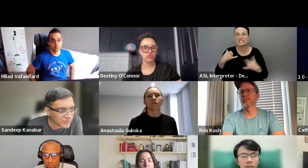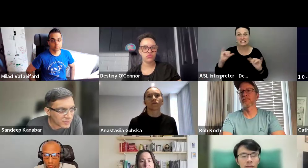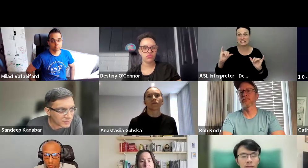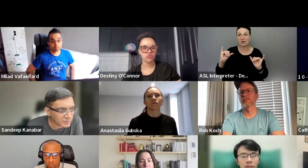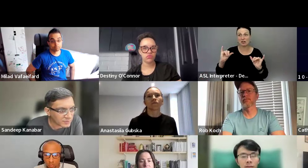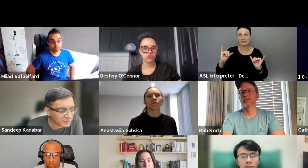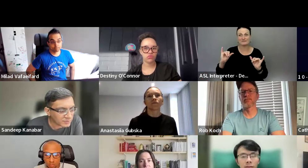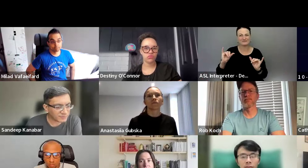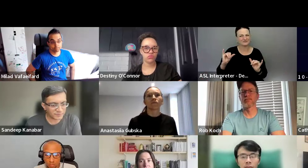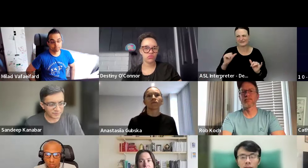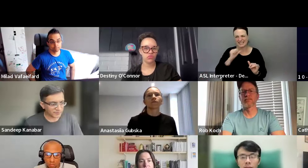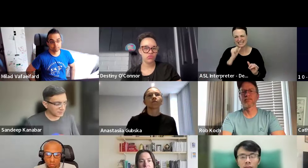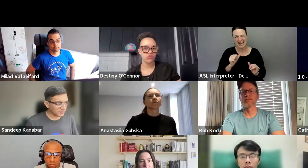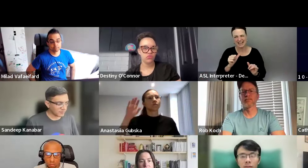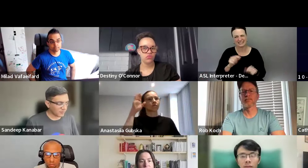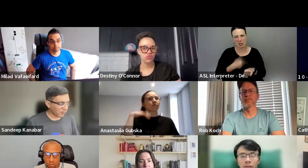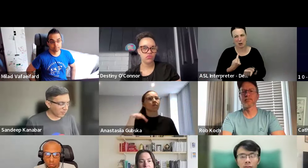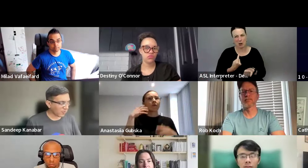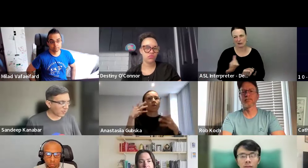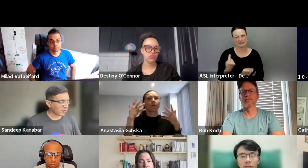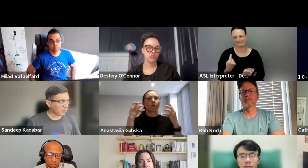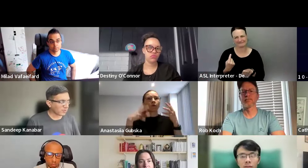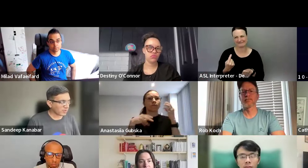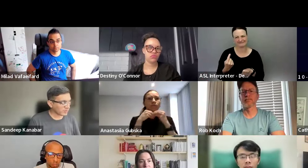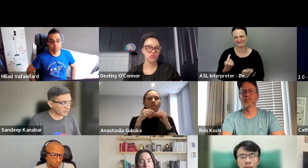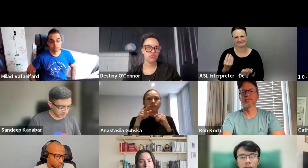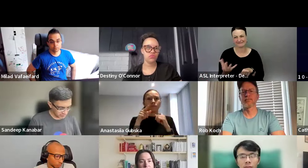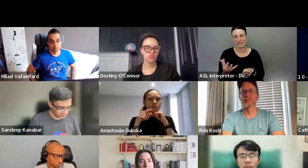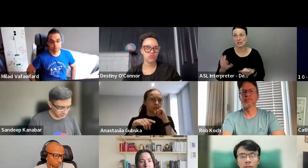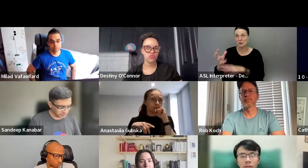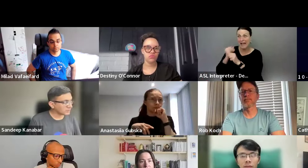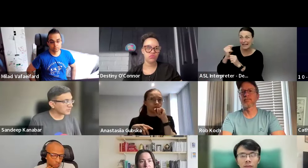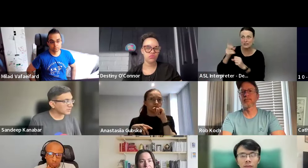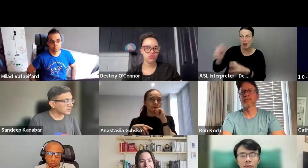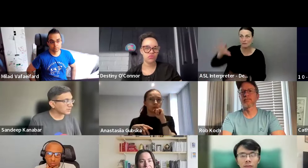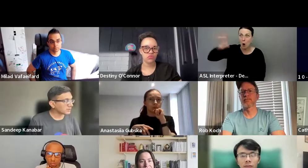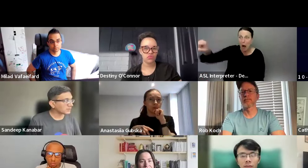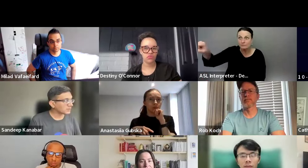a long time. So, so once you get it, you have to jump on it.